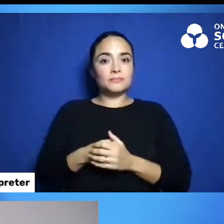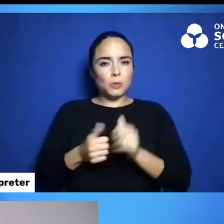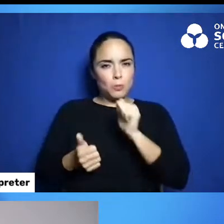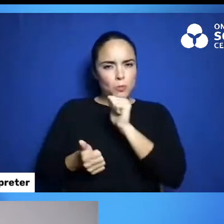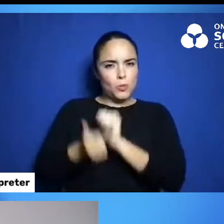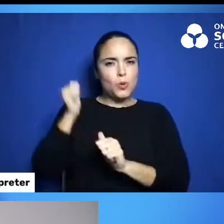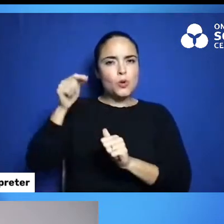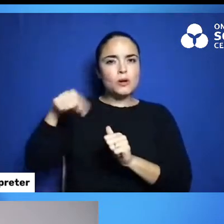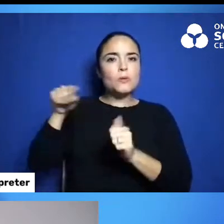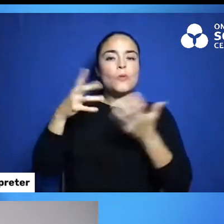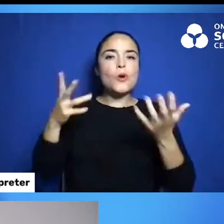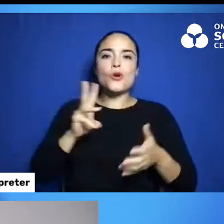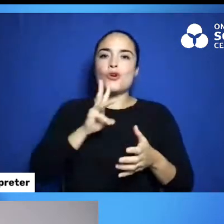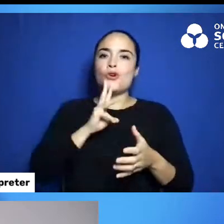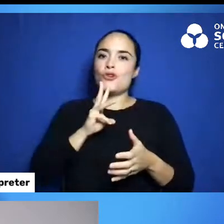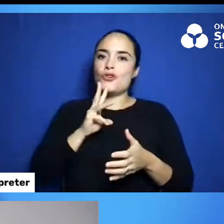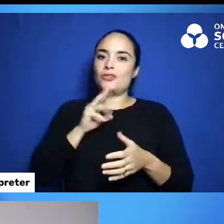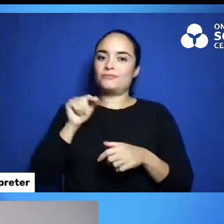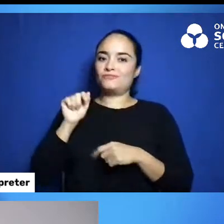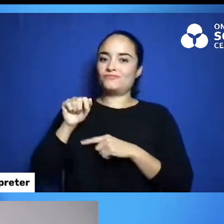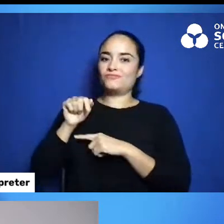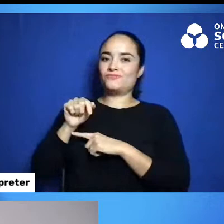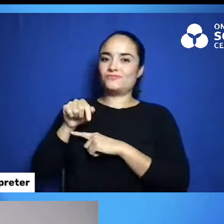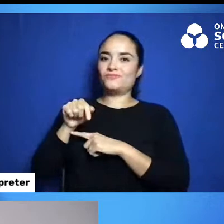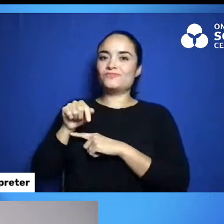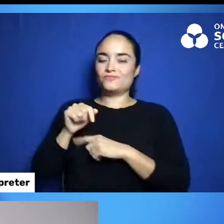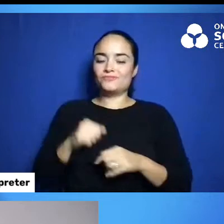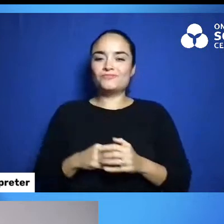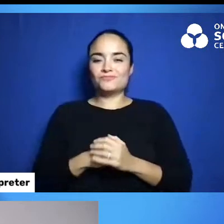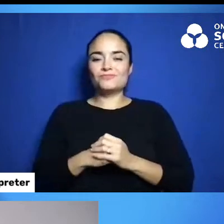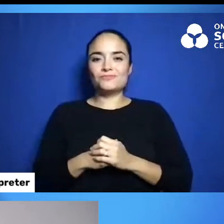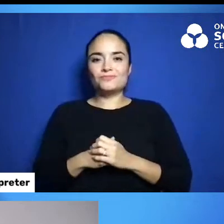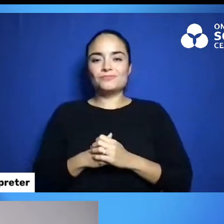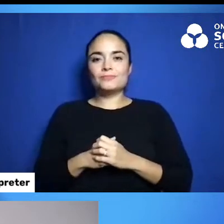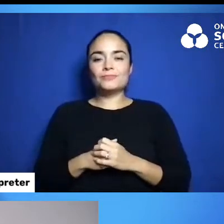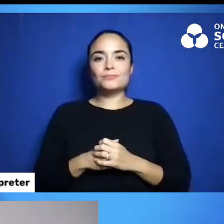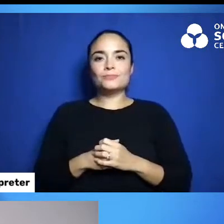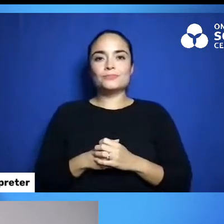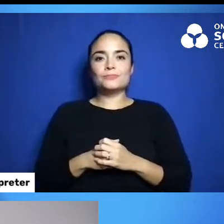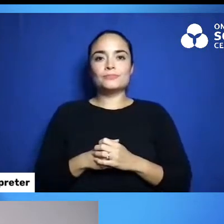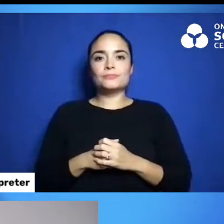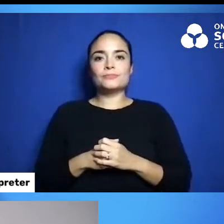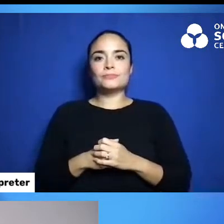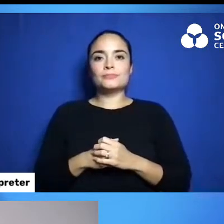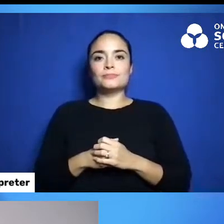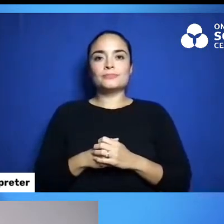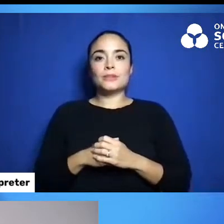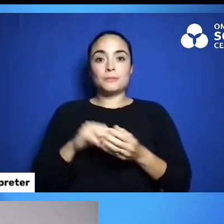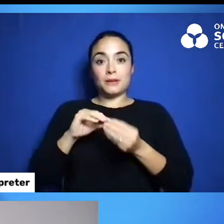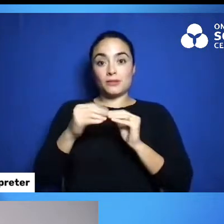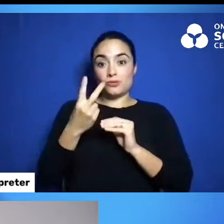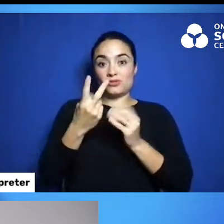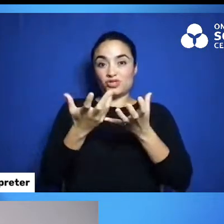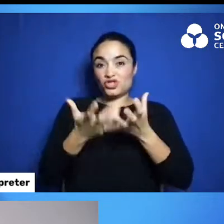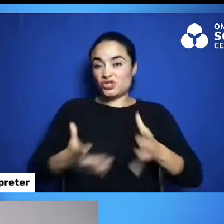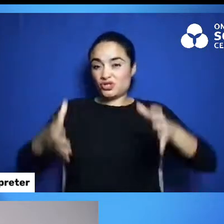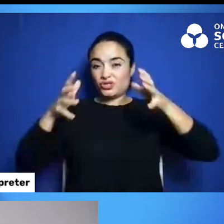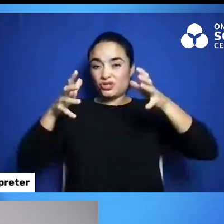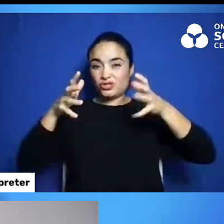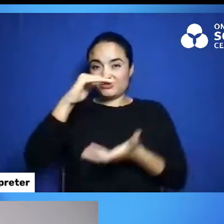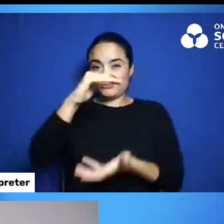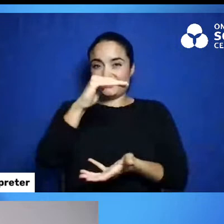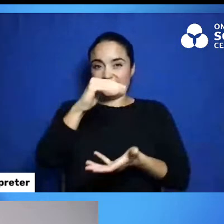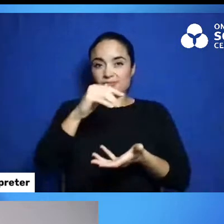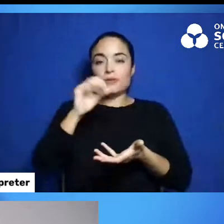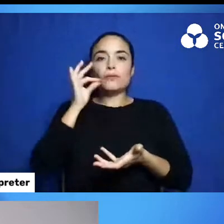sounds like to me that while that container, container number two, did hold the most dried fruit